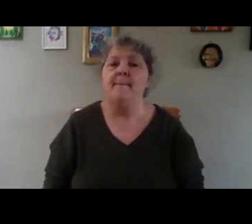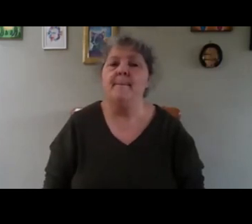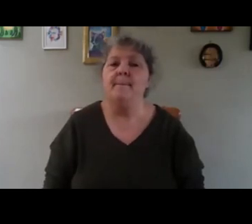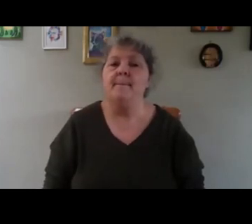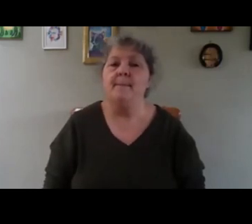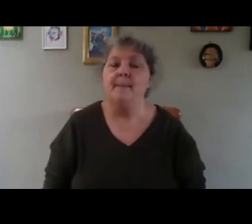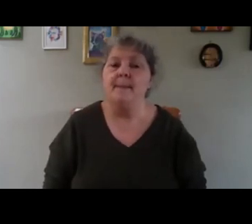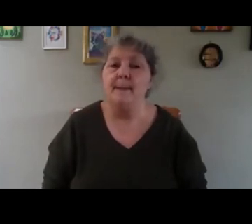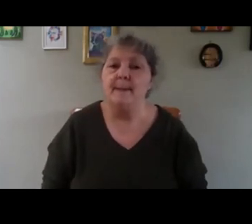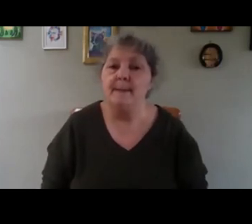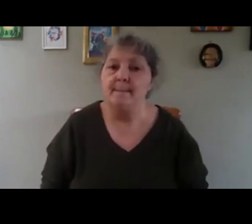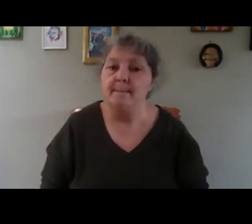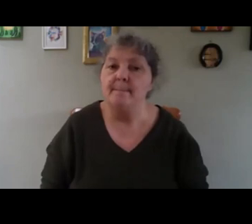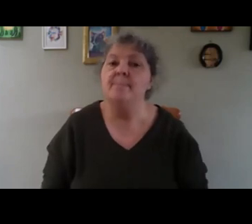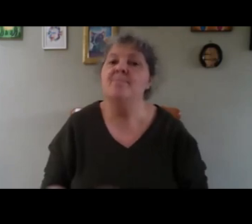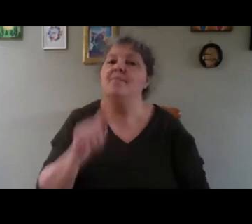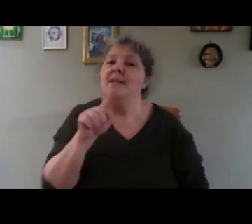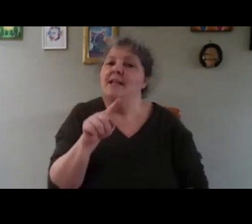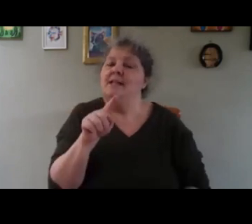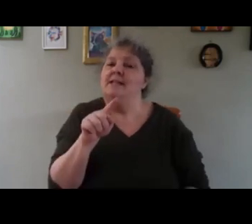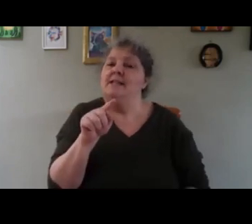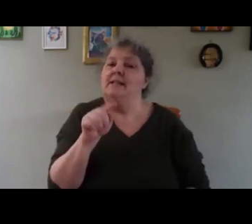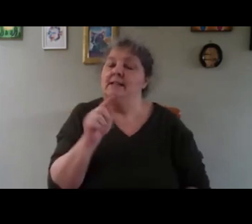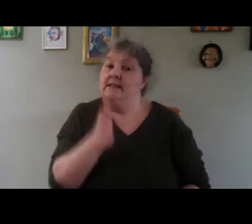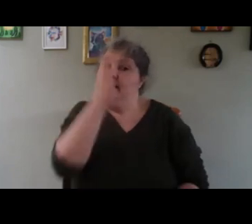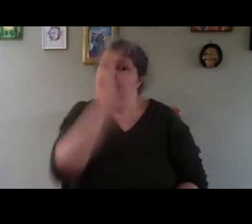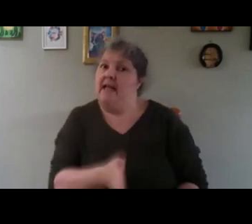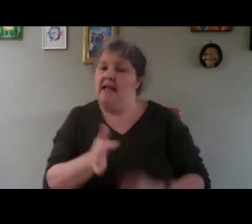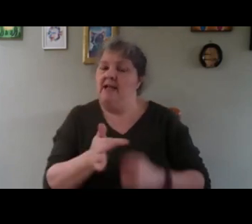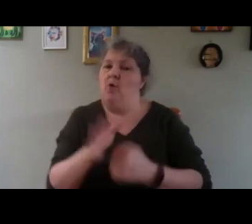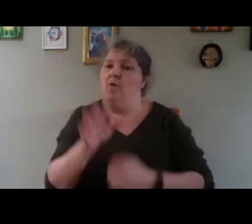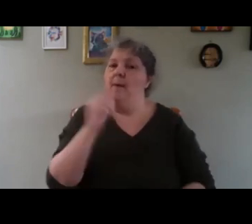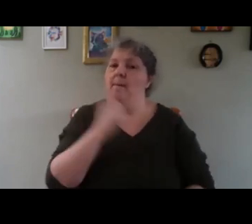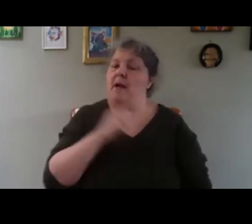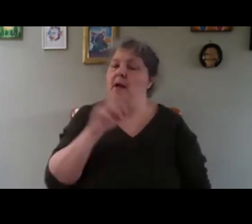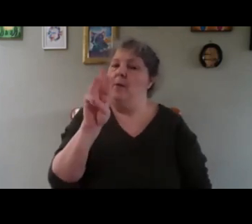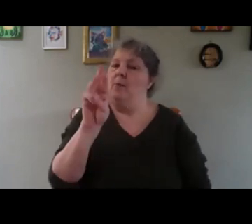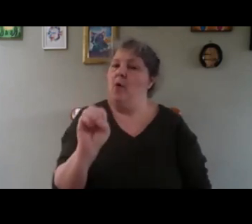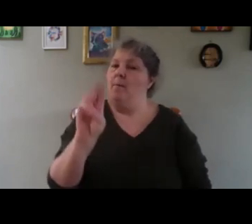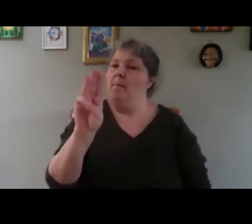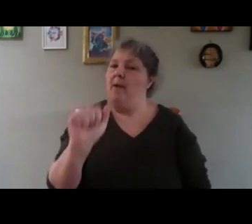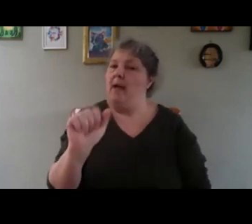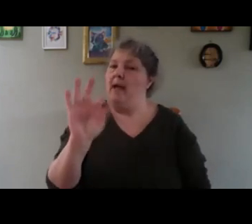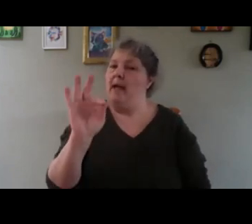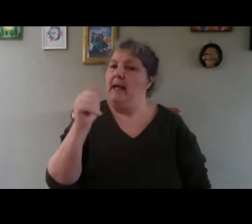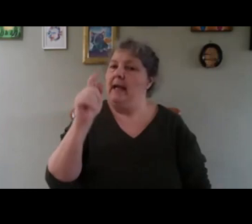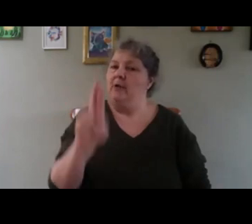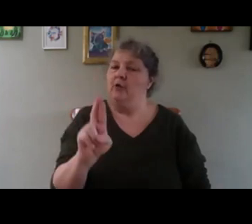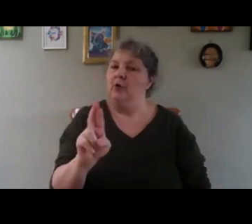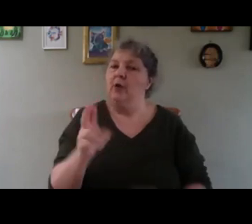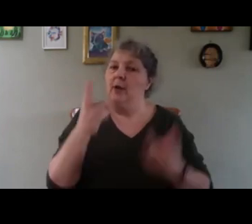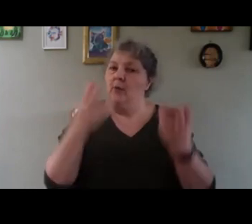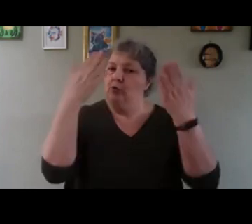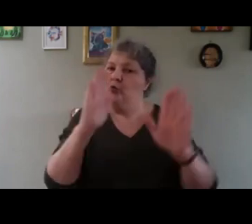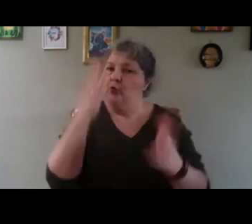so this is the side of the propagator. I'm going to show you how it's made.